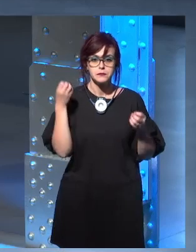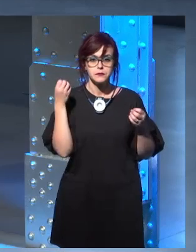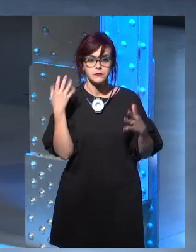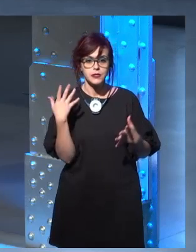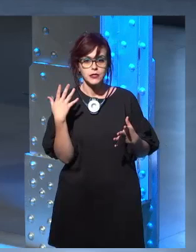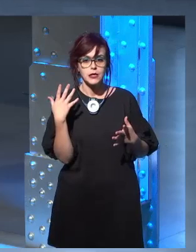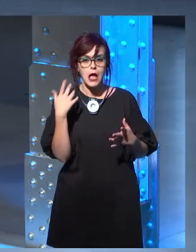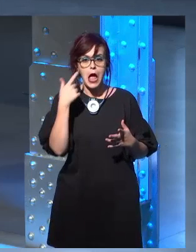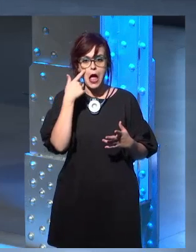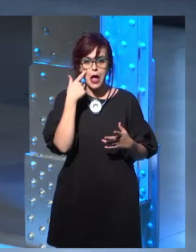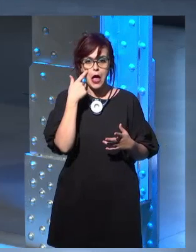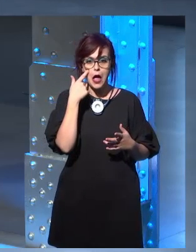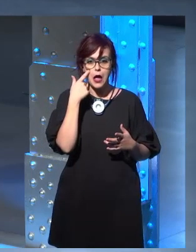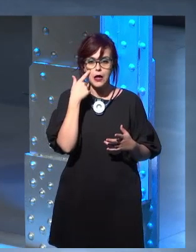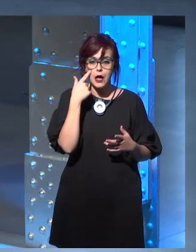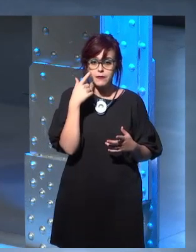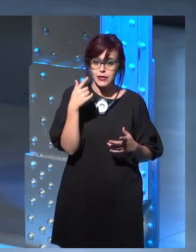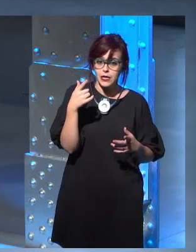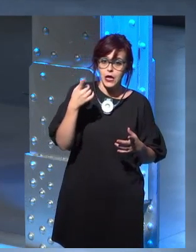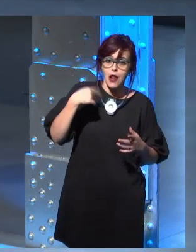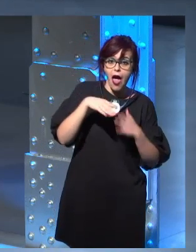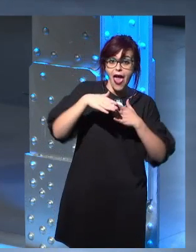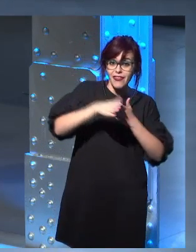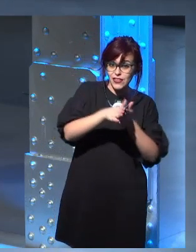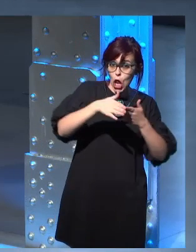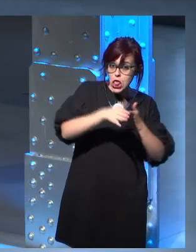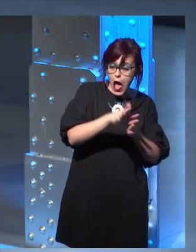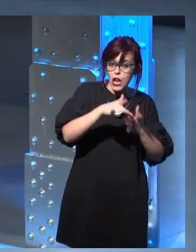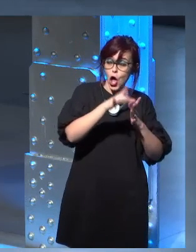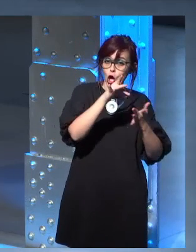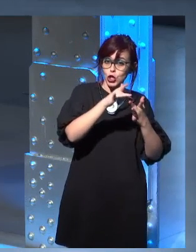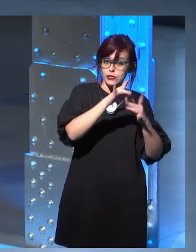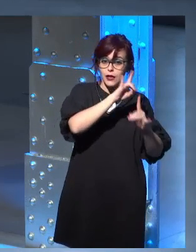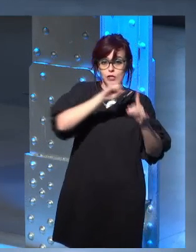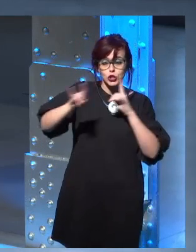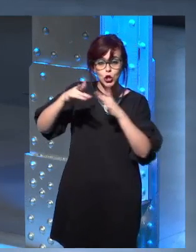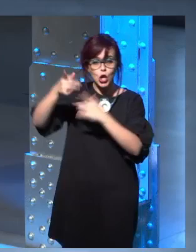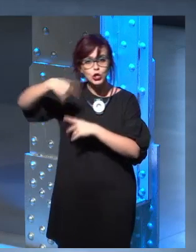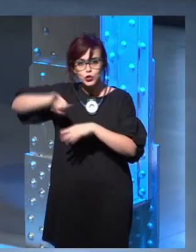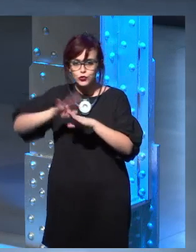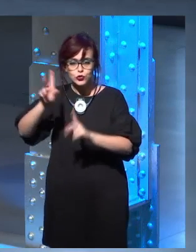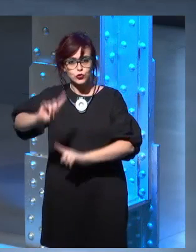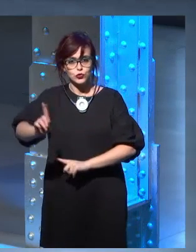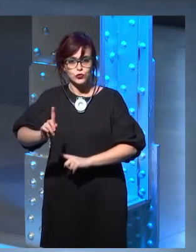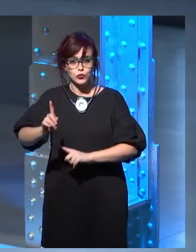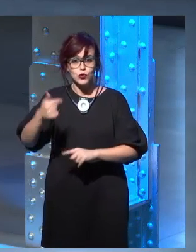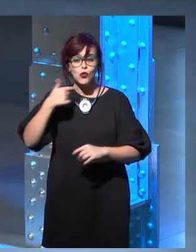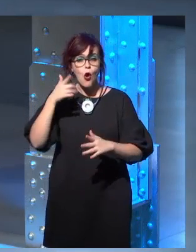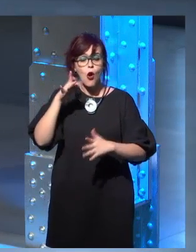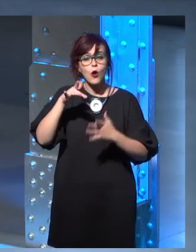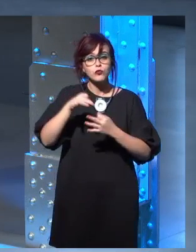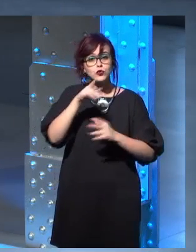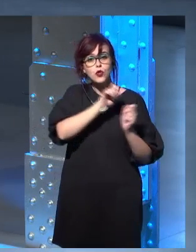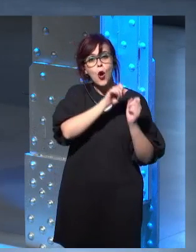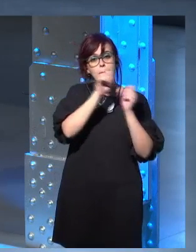Actually, it was not the publishing house that contacted us. I moved to Sweden in 1998,